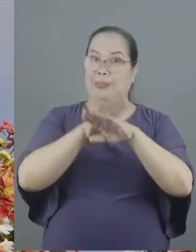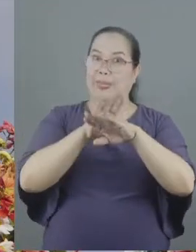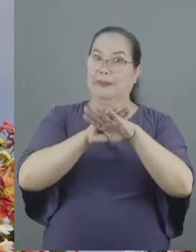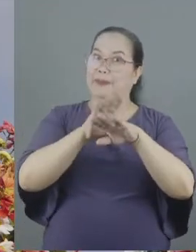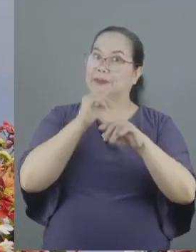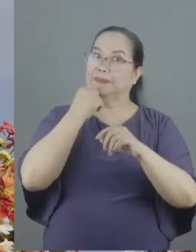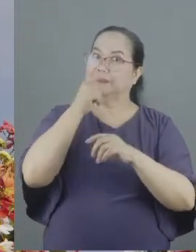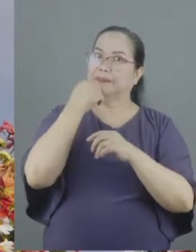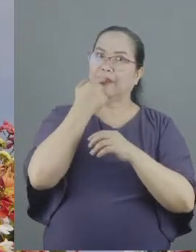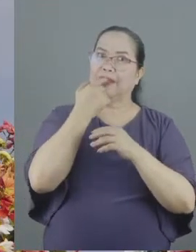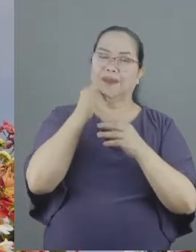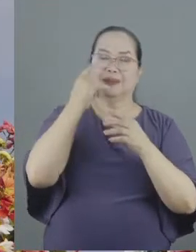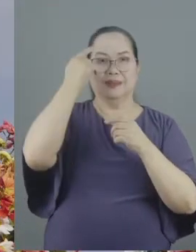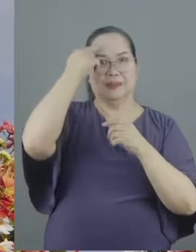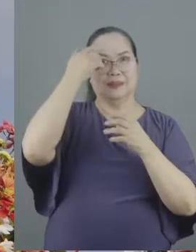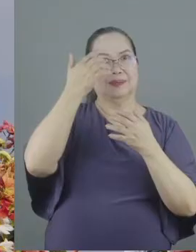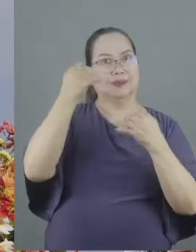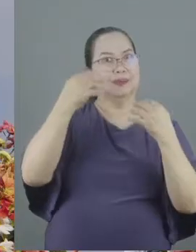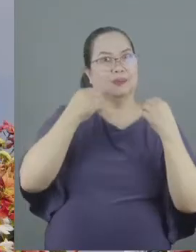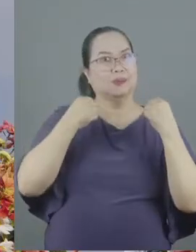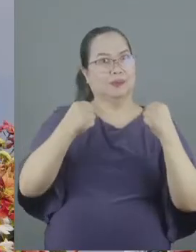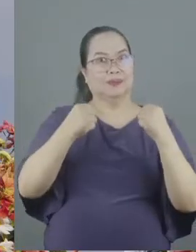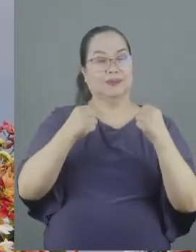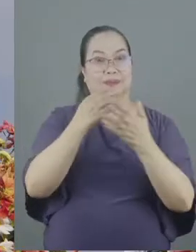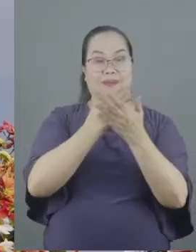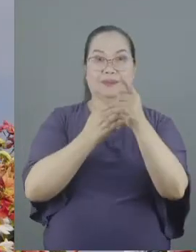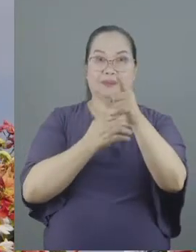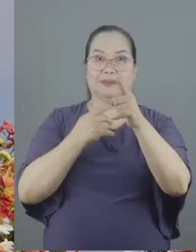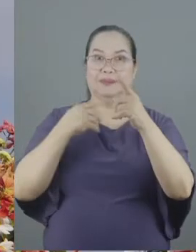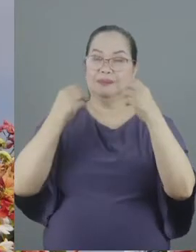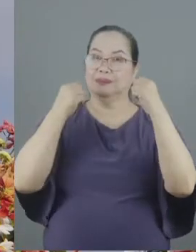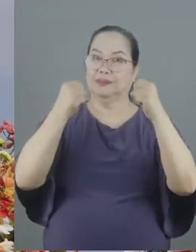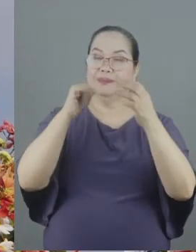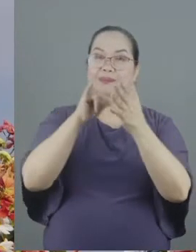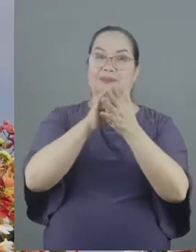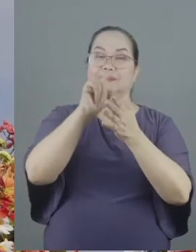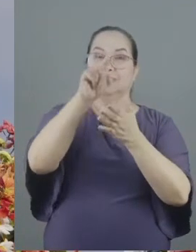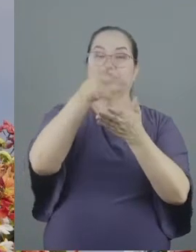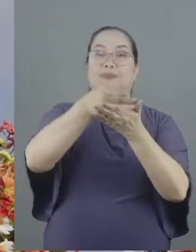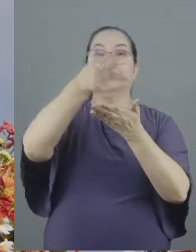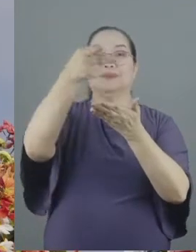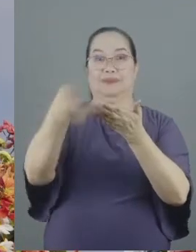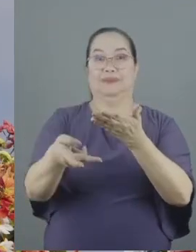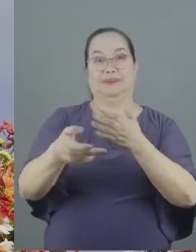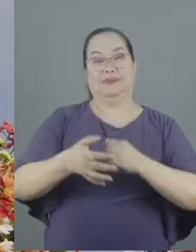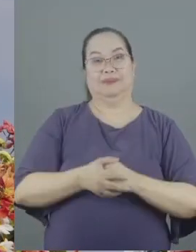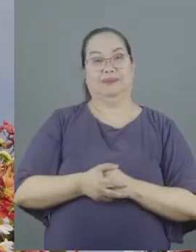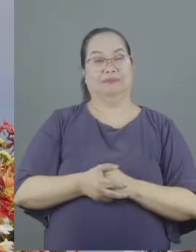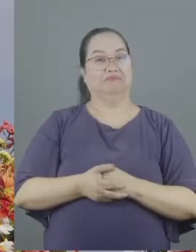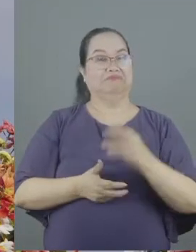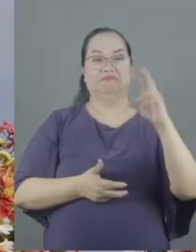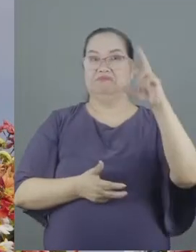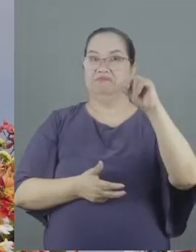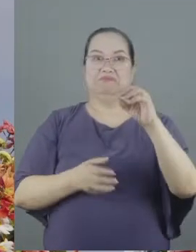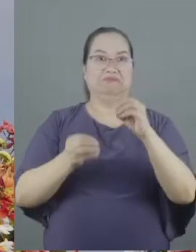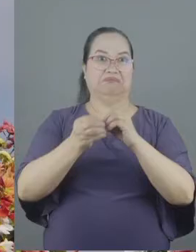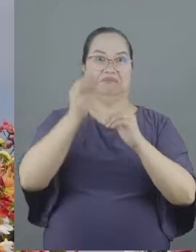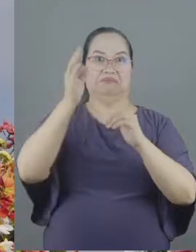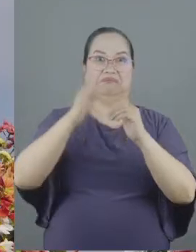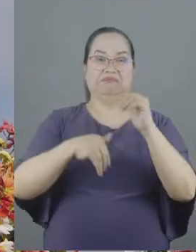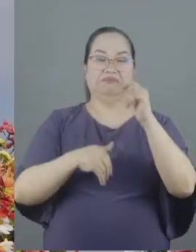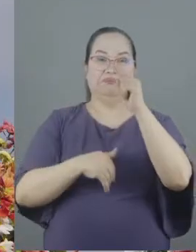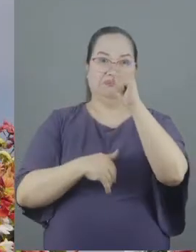those who think they're strong sometimes when you think you're strong that's when you fall nobody knows that more than me